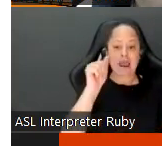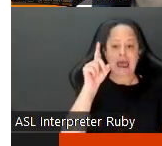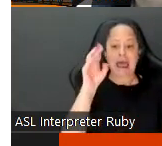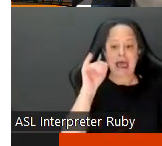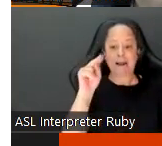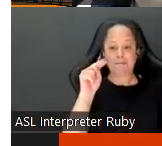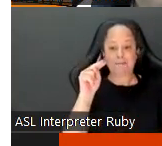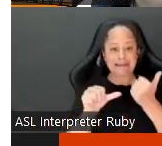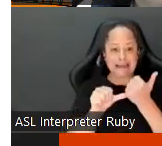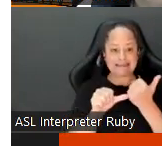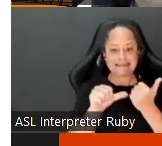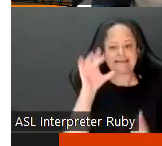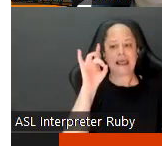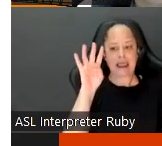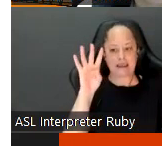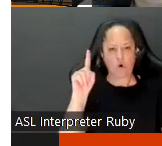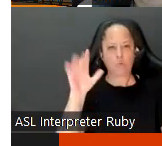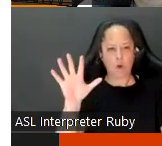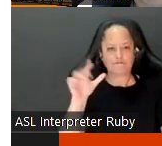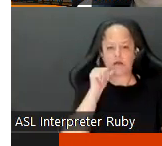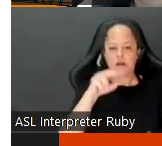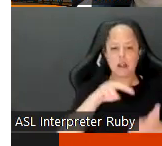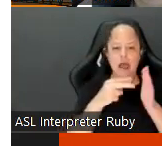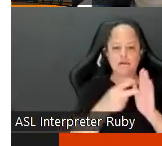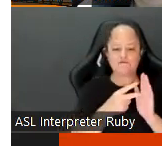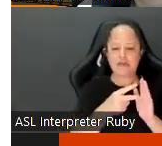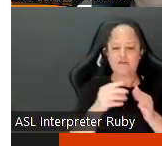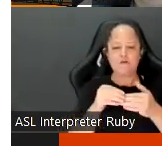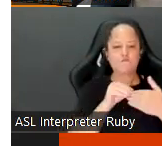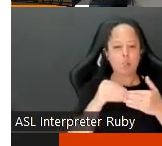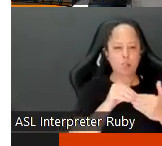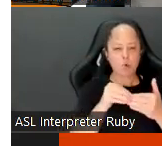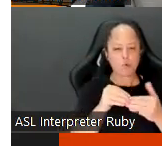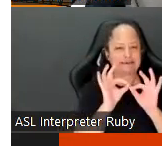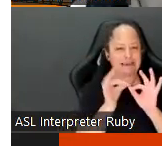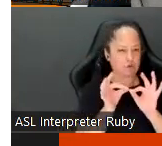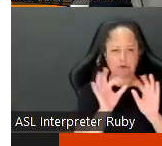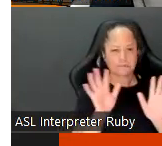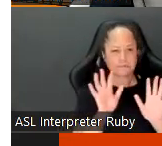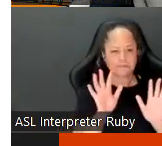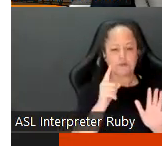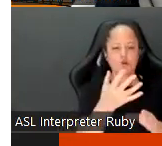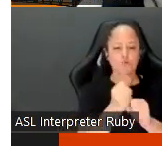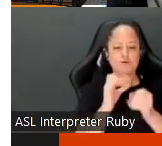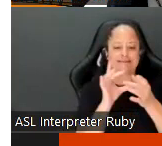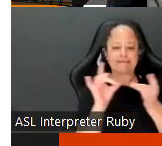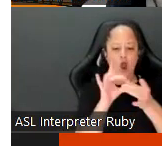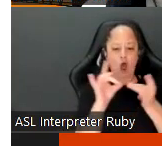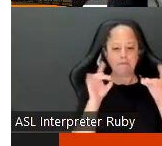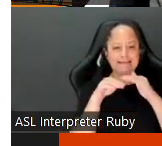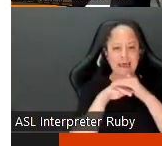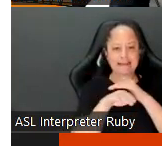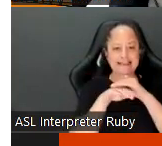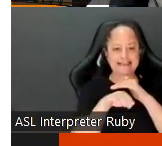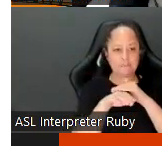again eight four one five this is not meant for loose interpretation if you receive comments on accessibility um